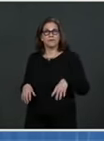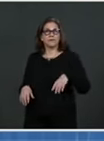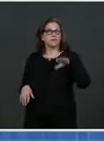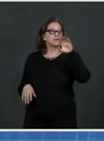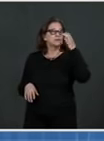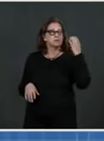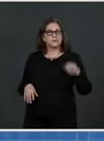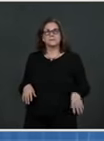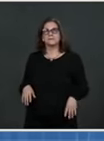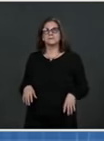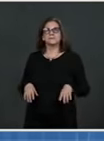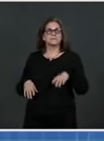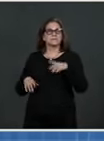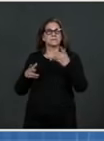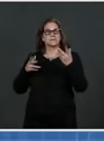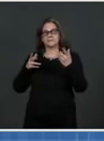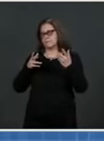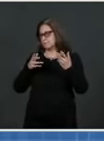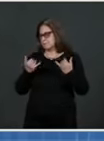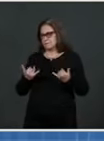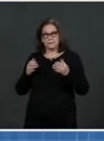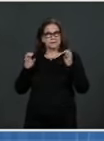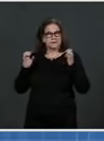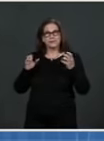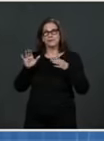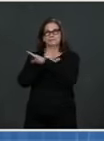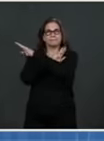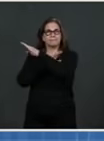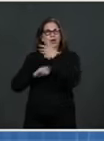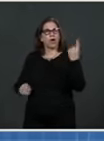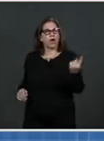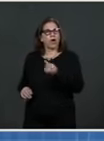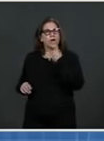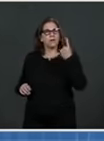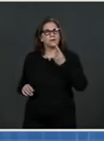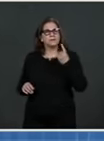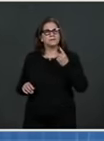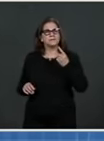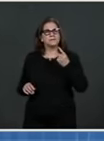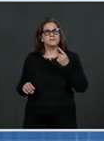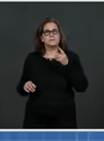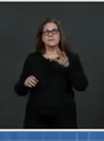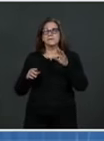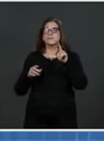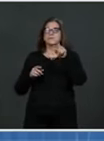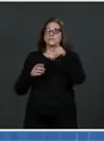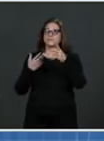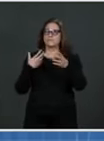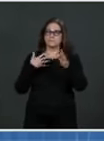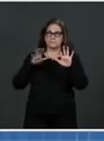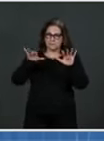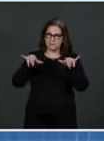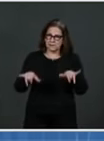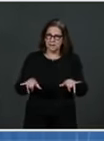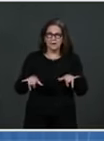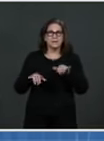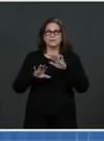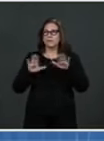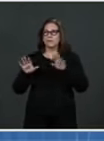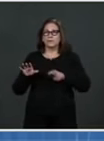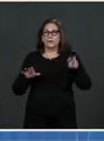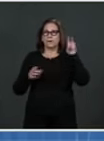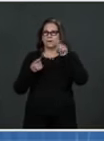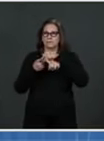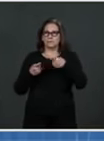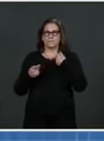the recommendations from CDC saying, please limit travel to essential travel for the time being. Your final question was about Johnson & Johnson